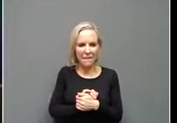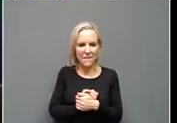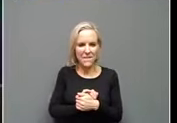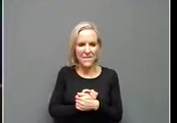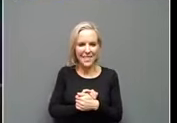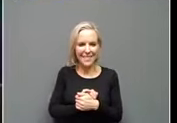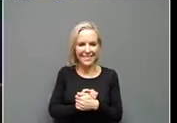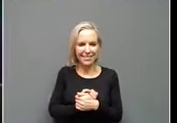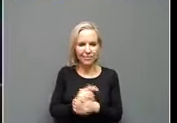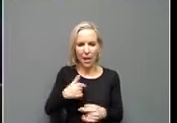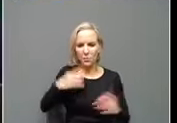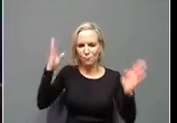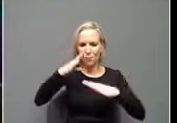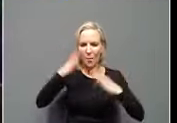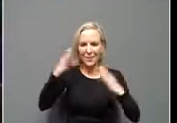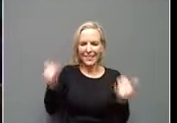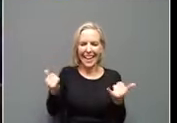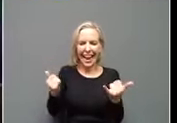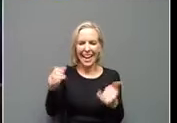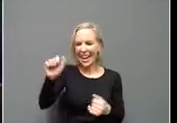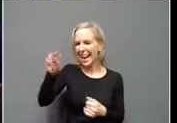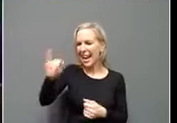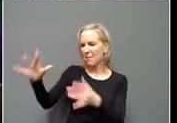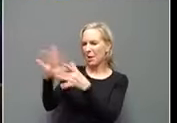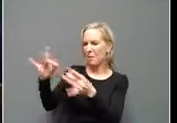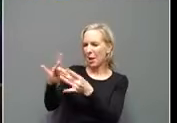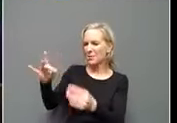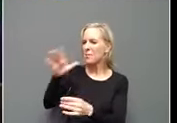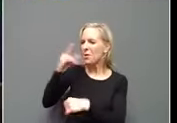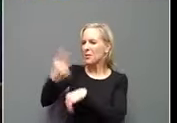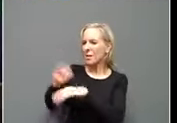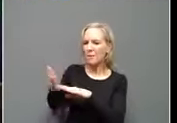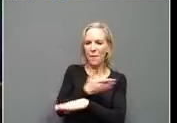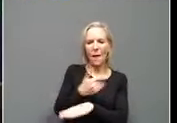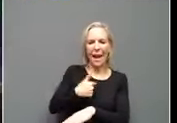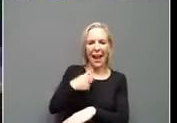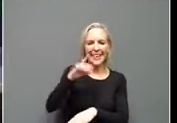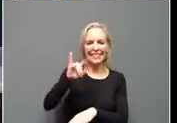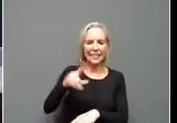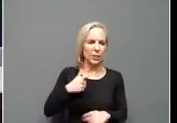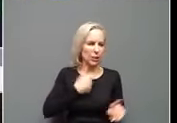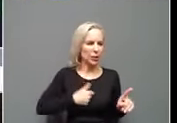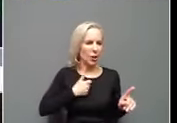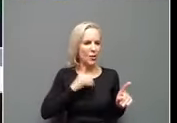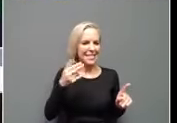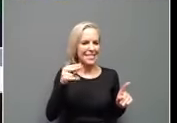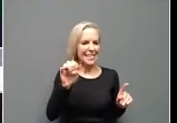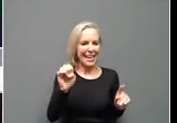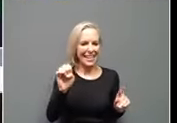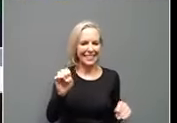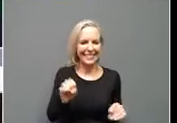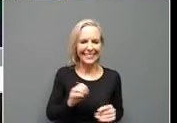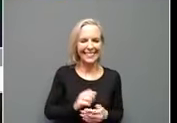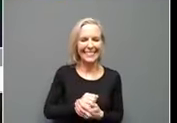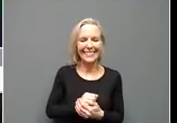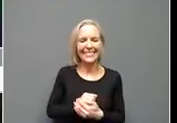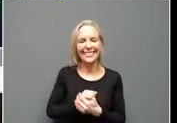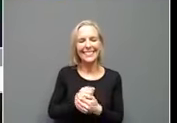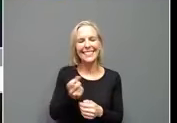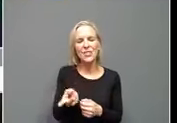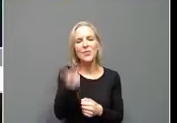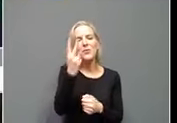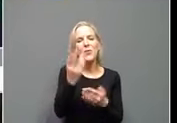I'm in trouble. Amy mentioned Mother's Day before I did. Sorry, Jane. Two things. Number one,